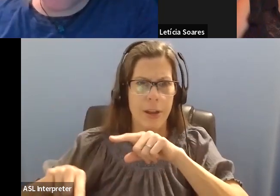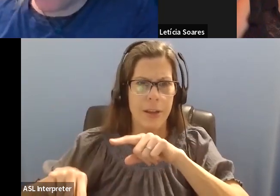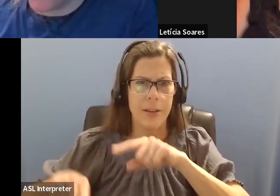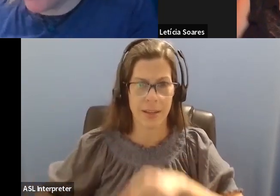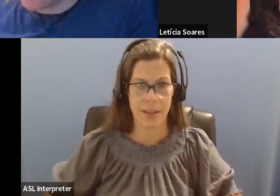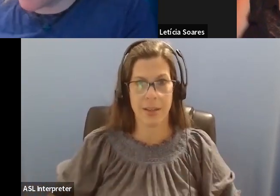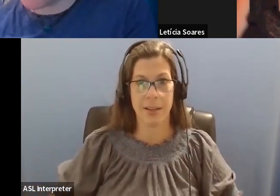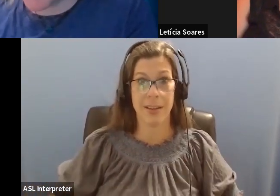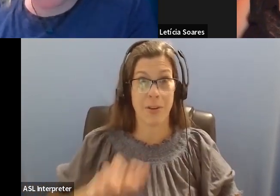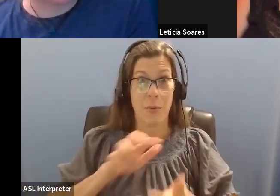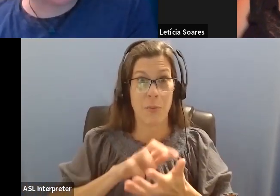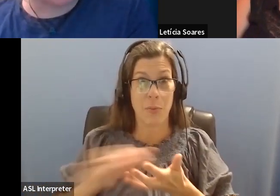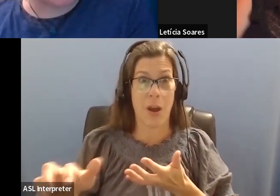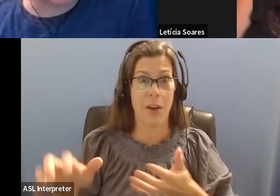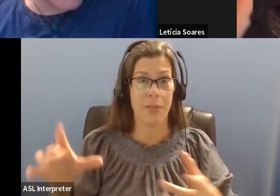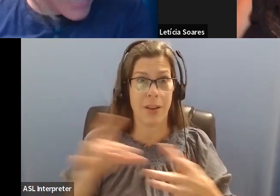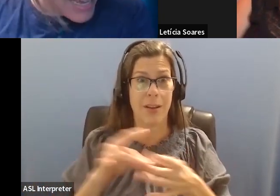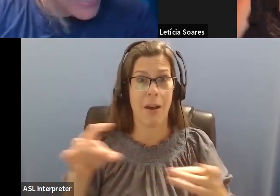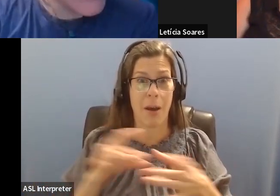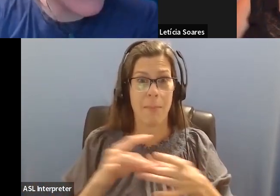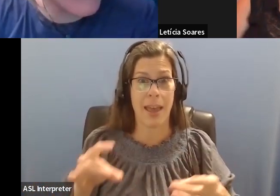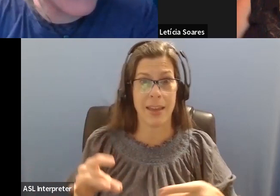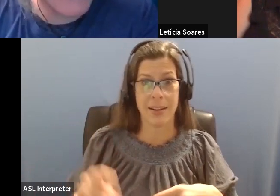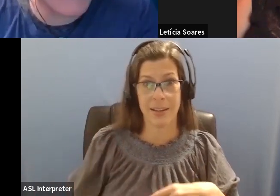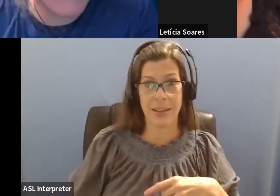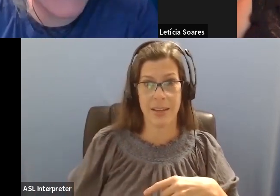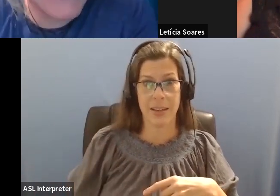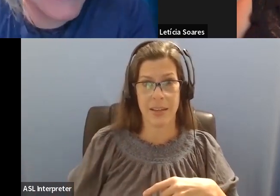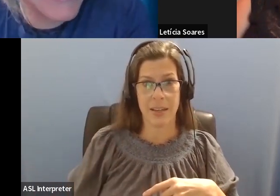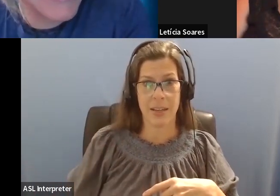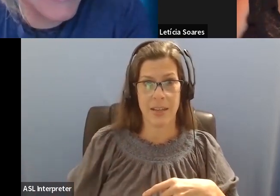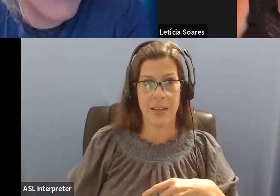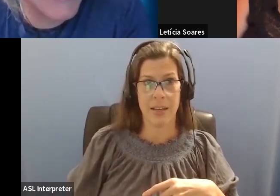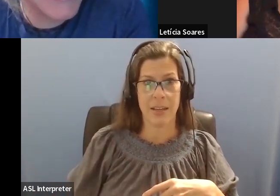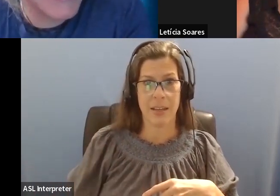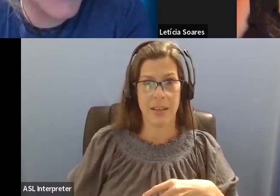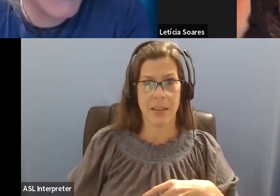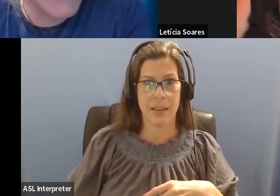Rough. What, what's that supposed to mean? Oh, I got so sad.